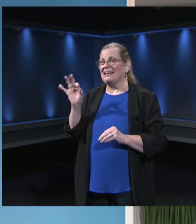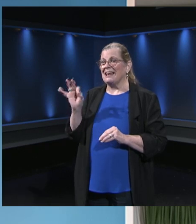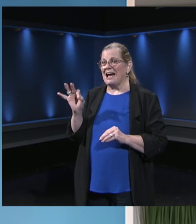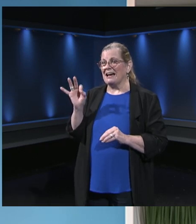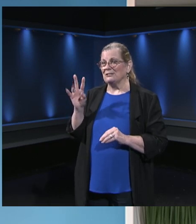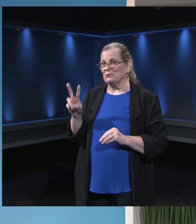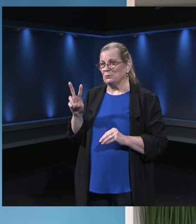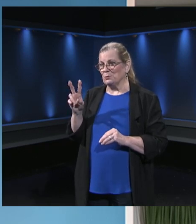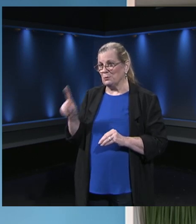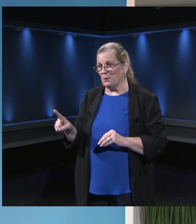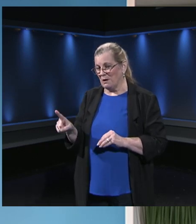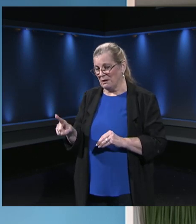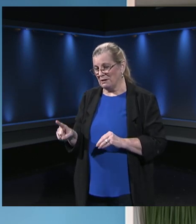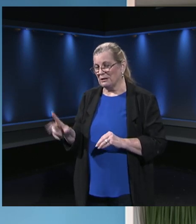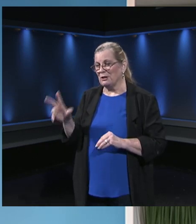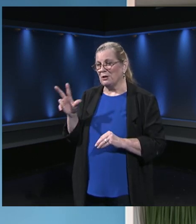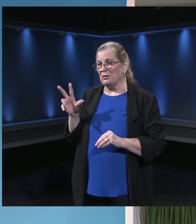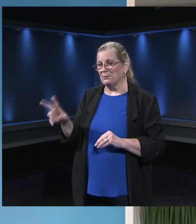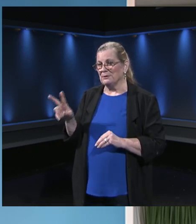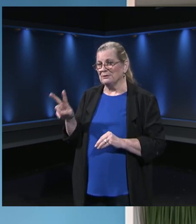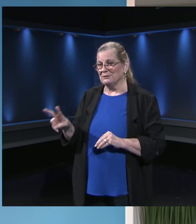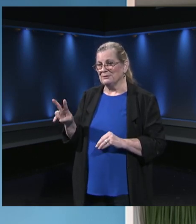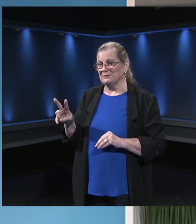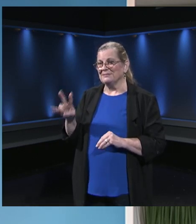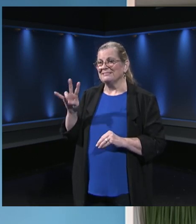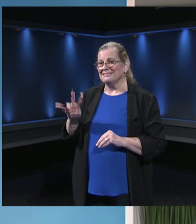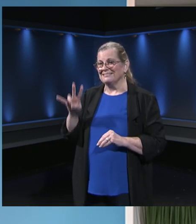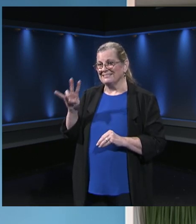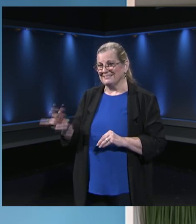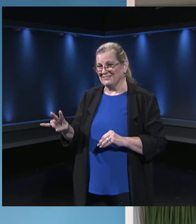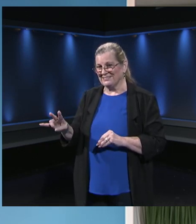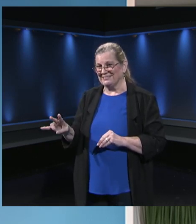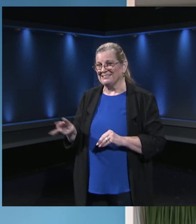833-921-3277.